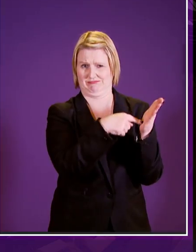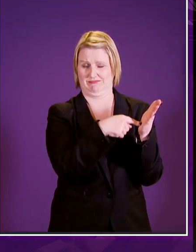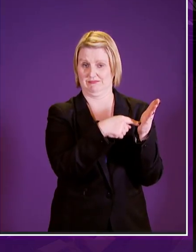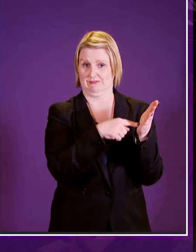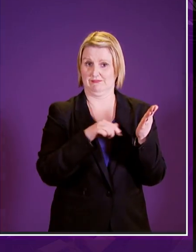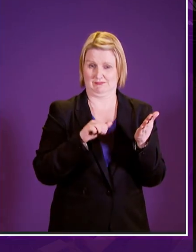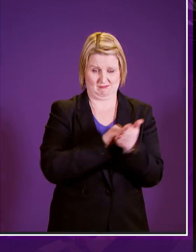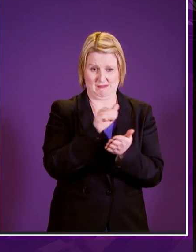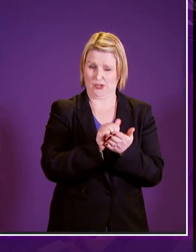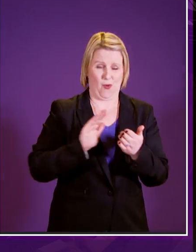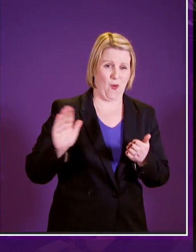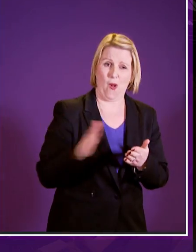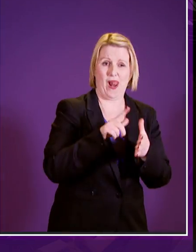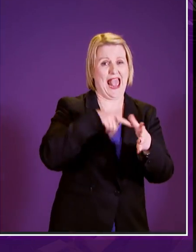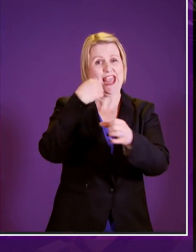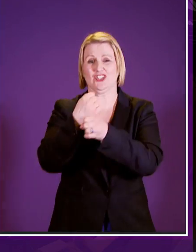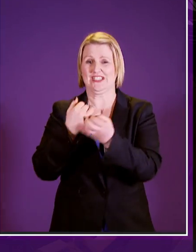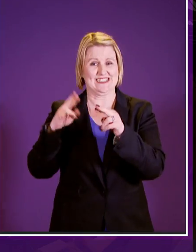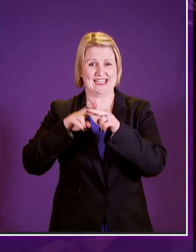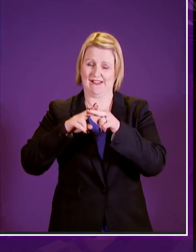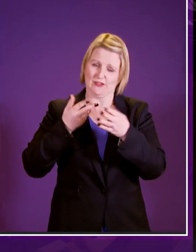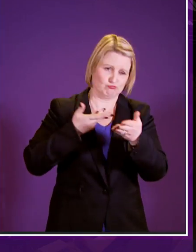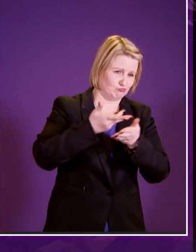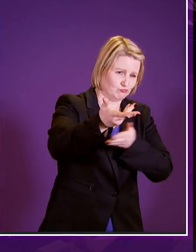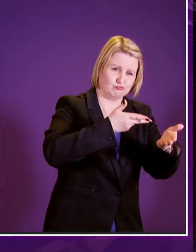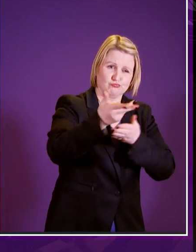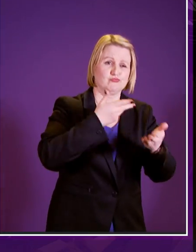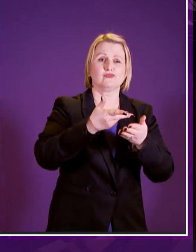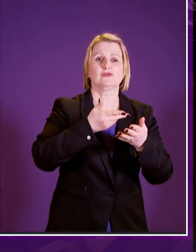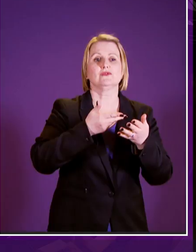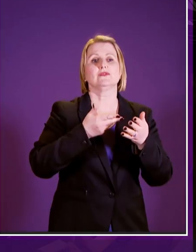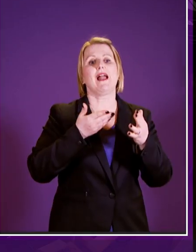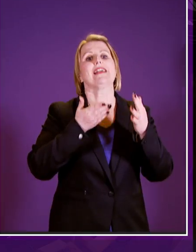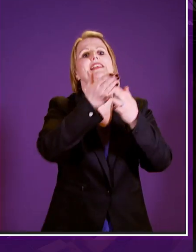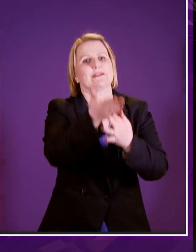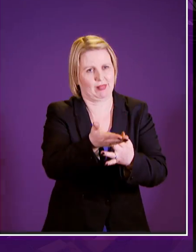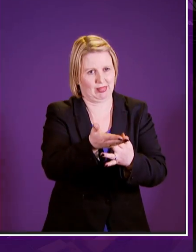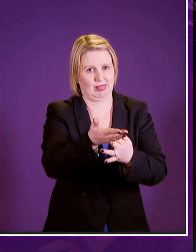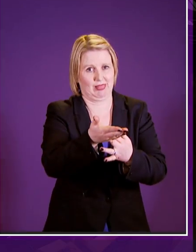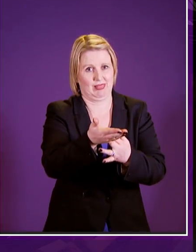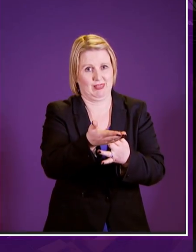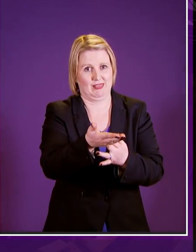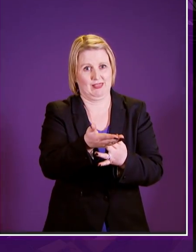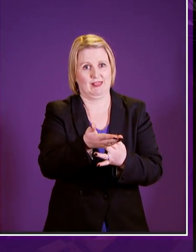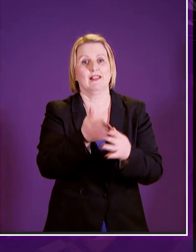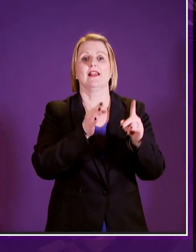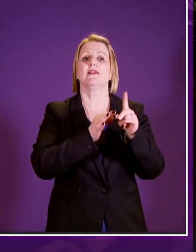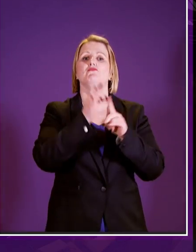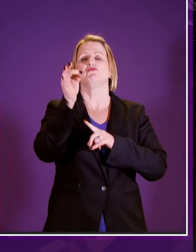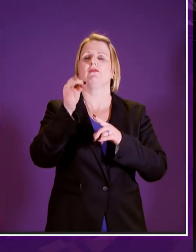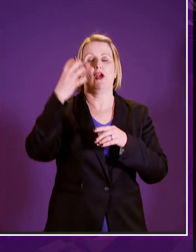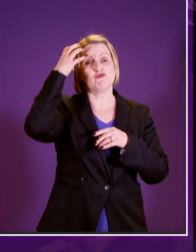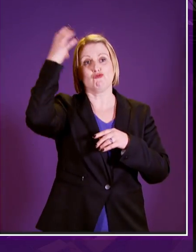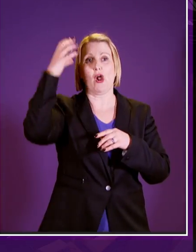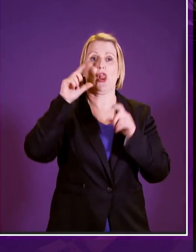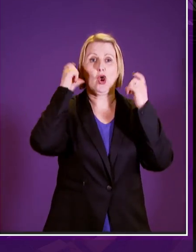that all our agency staff communicate with people in an accessible way an improvement the royal college of speech and